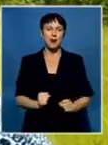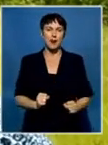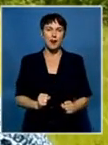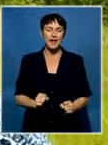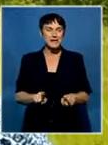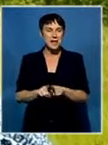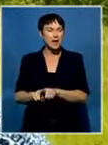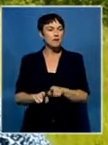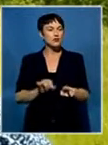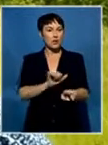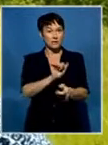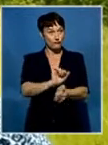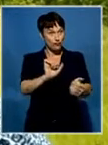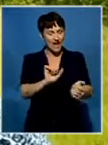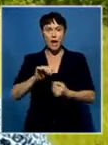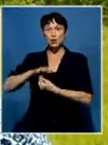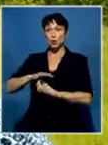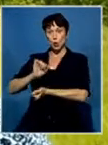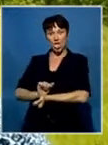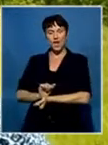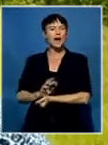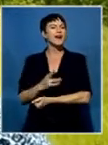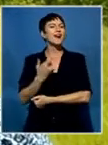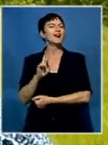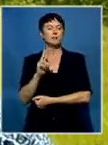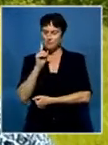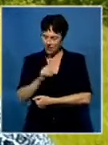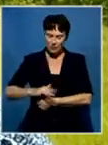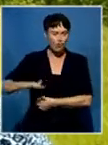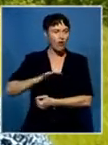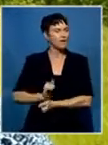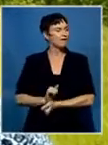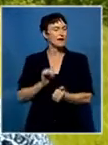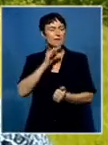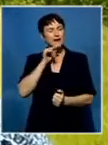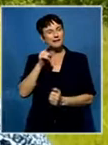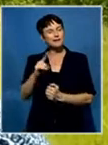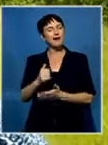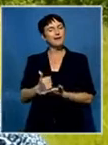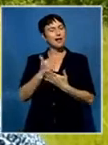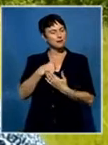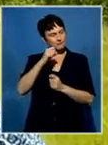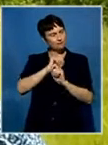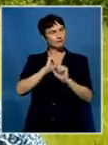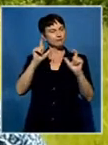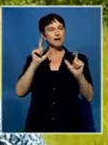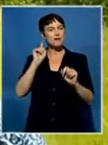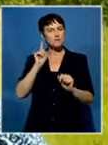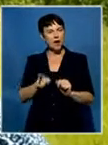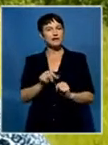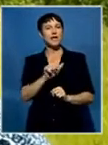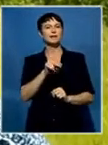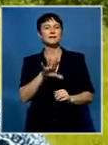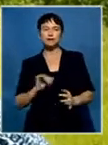Lesotho. So he really, literally inspired us and put us on the right platform to join the ranks of the African National